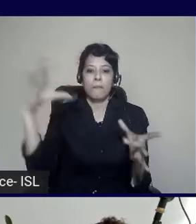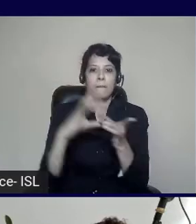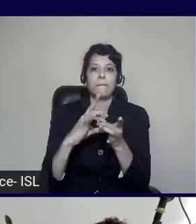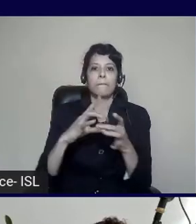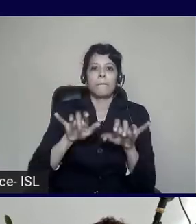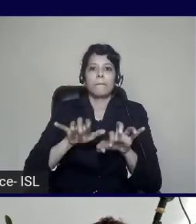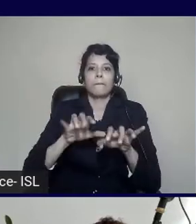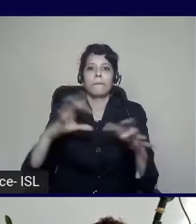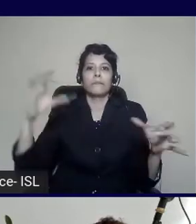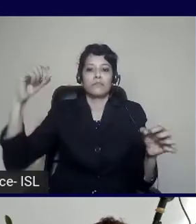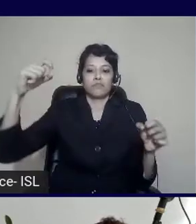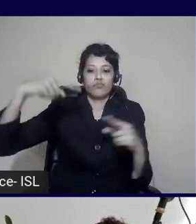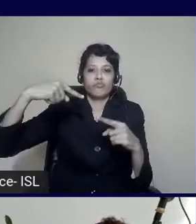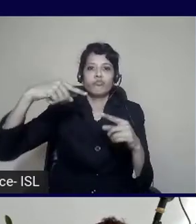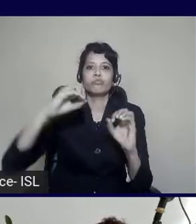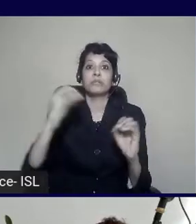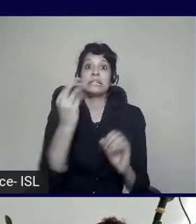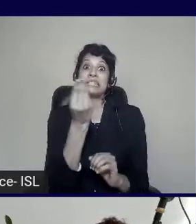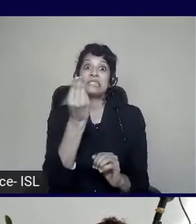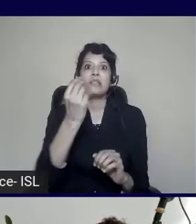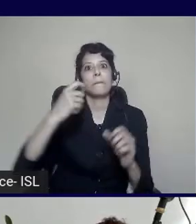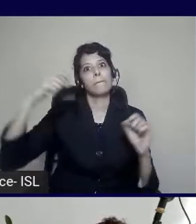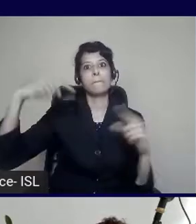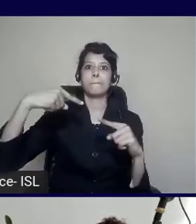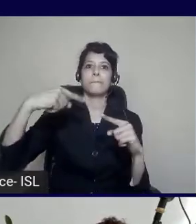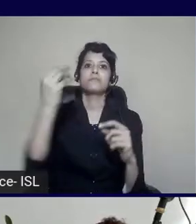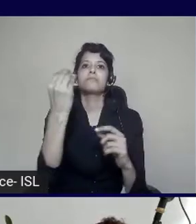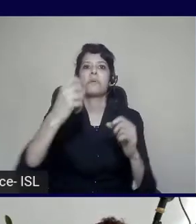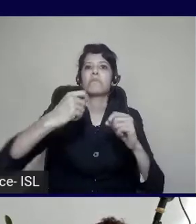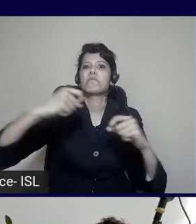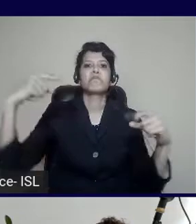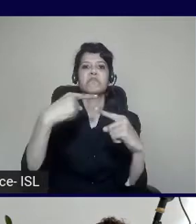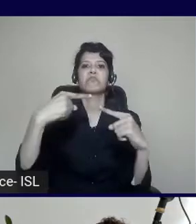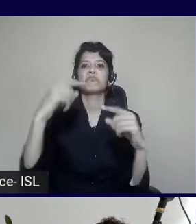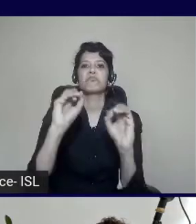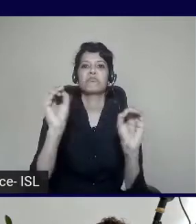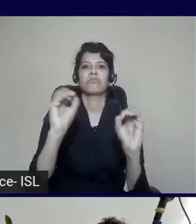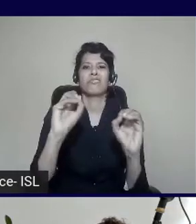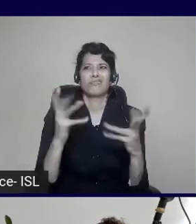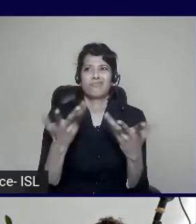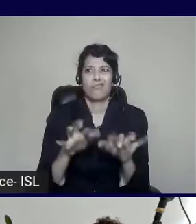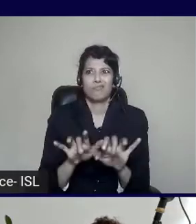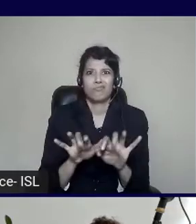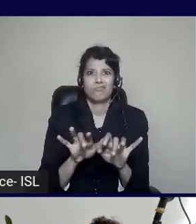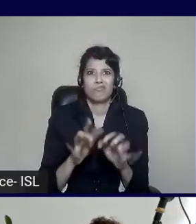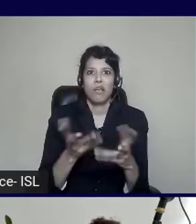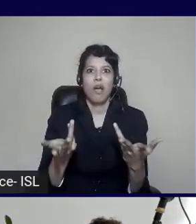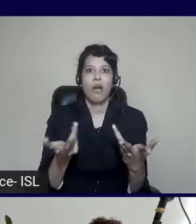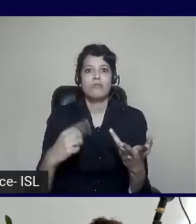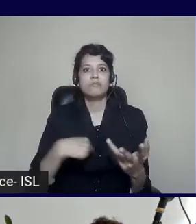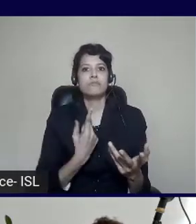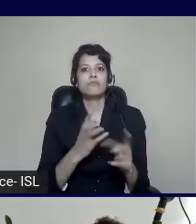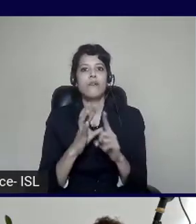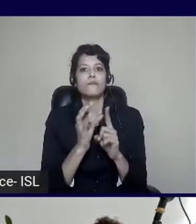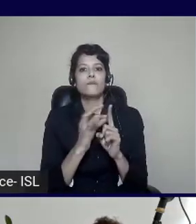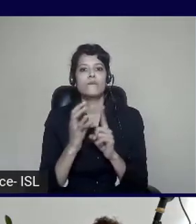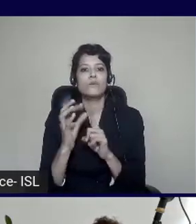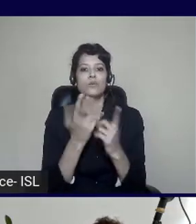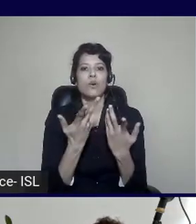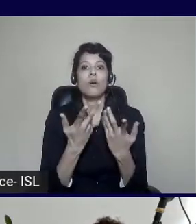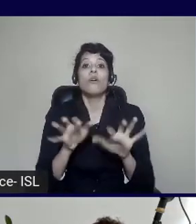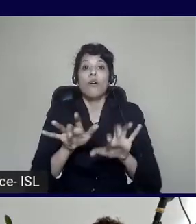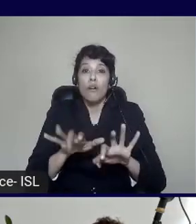mobile devices. As you know, we've seen now a lot of mobile devices are now incorporating compasses and